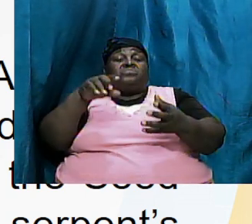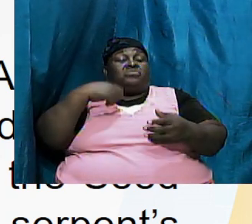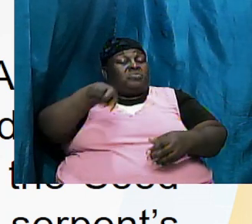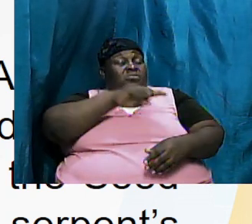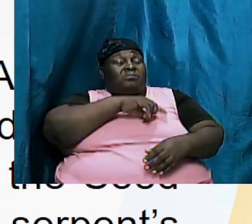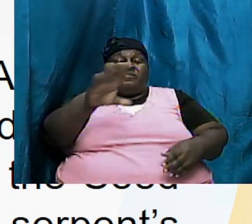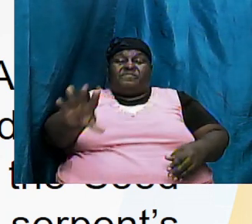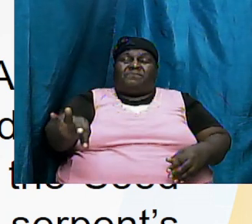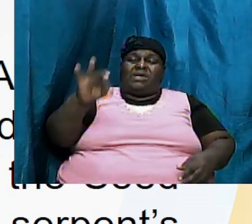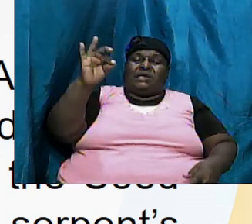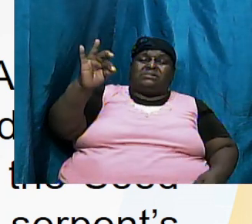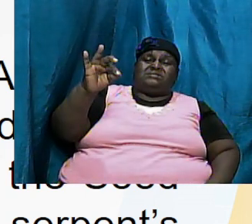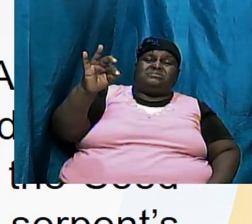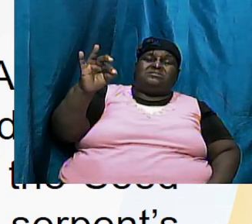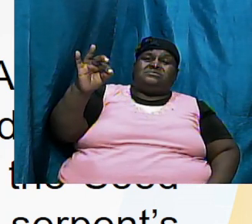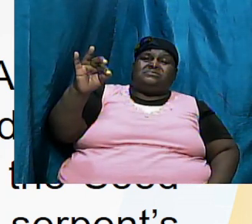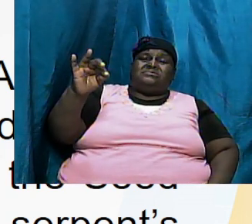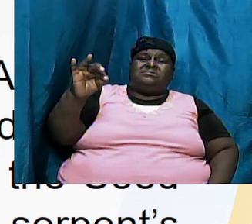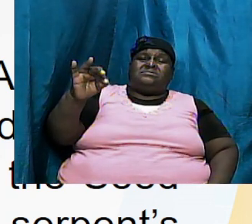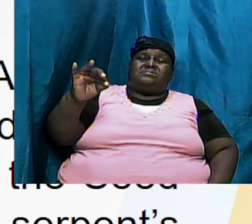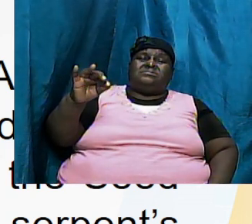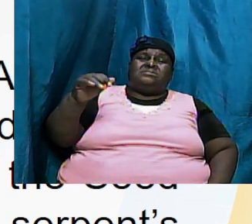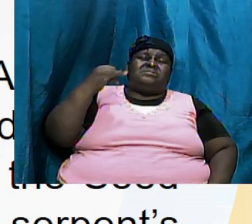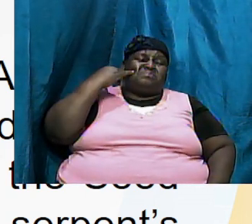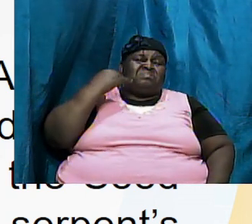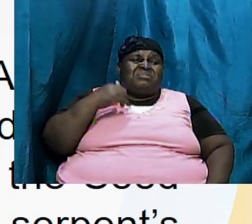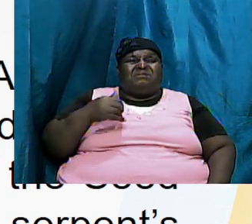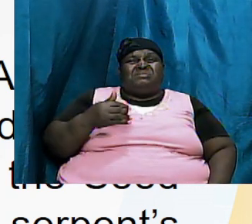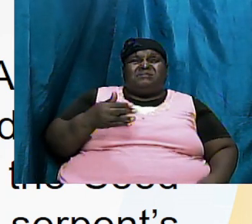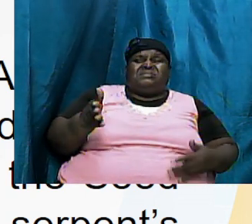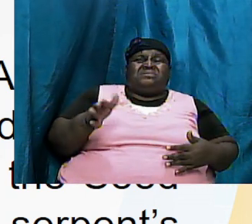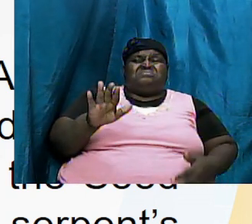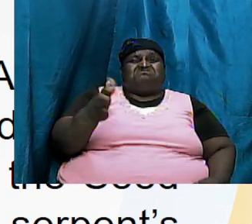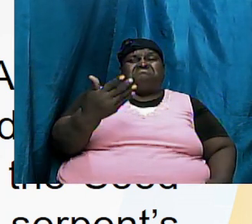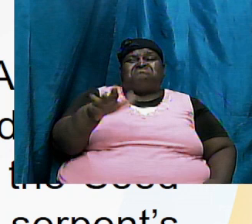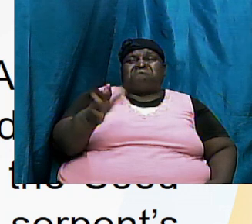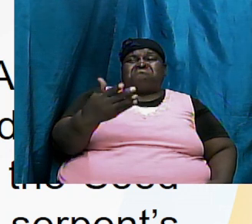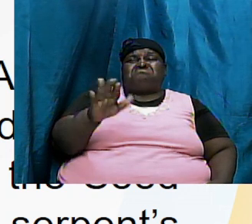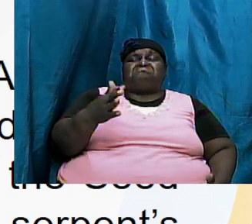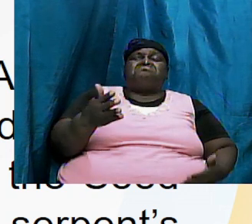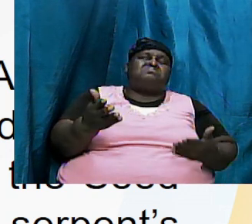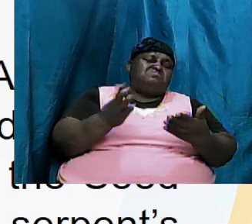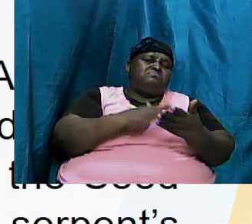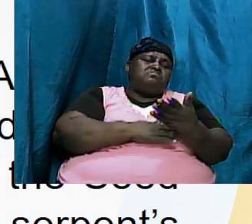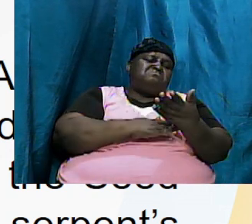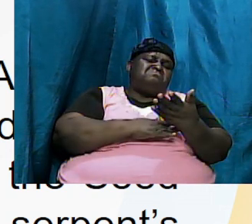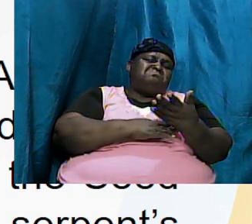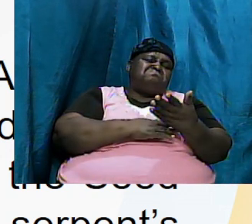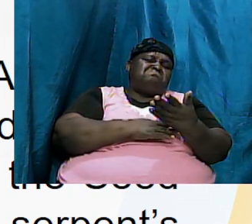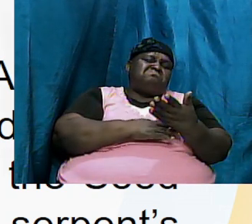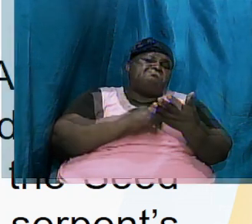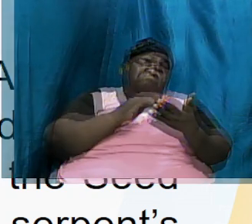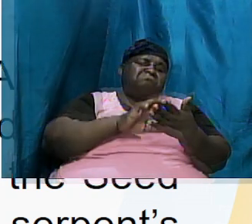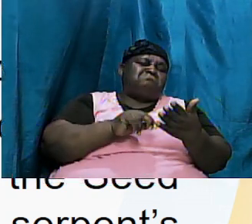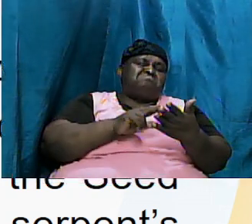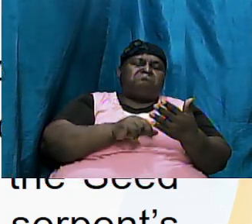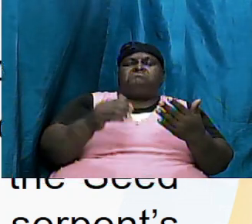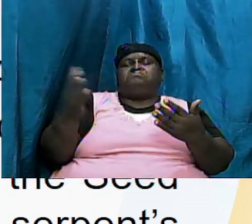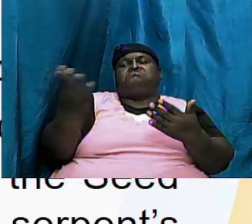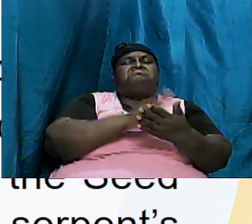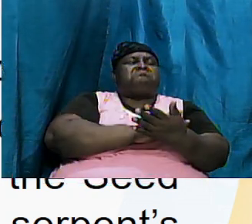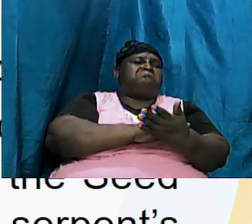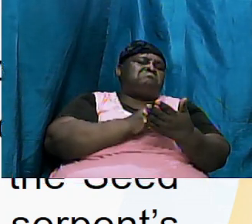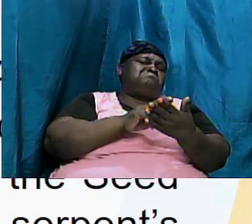just in a willy doy way just glance over and gloss over we are going to find that we miss so